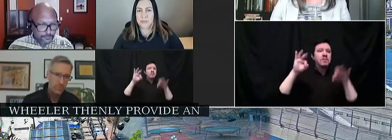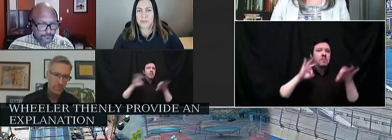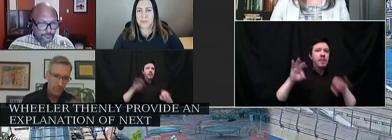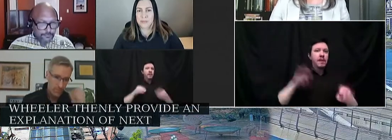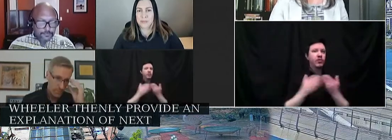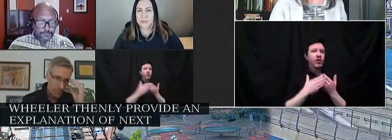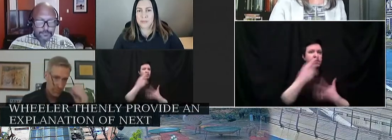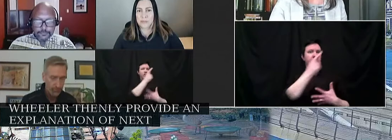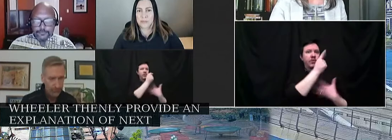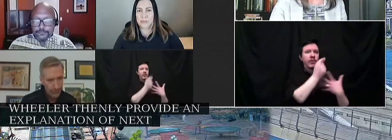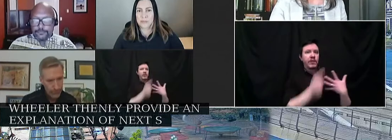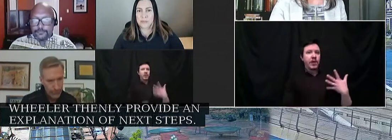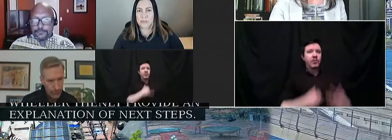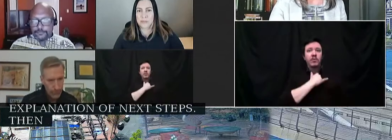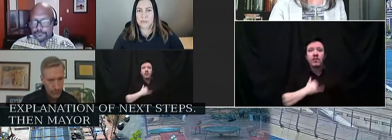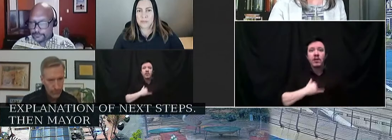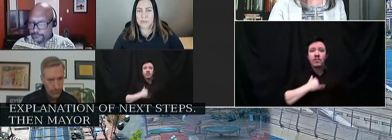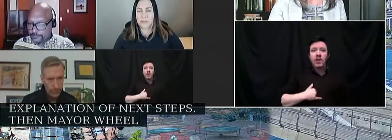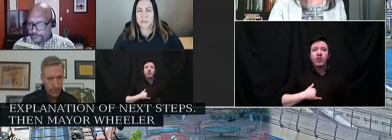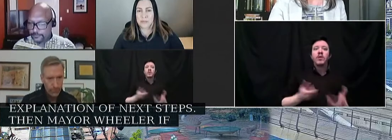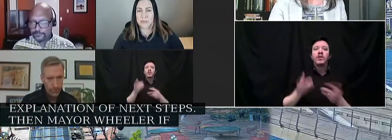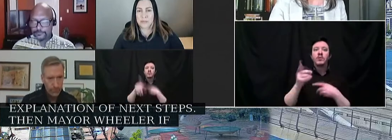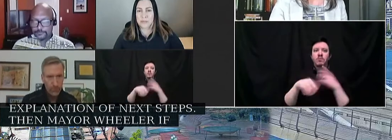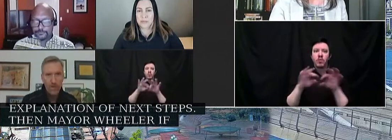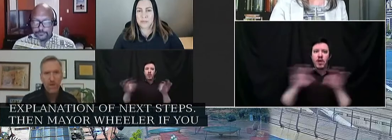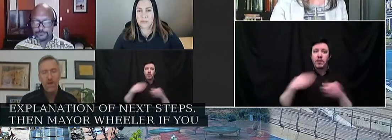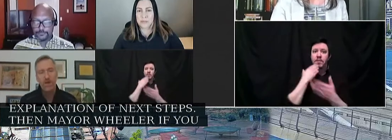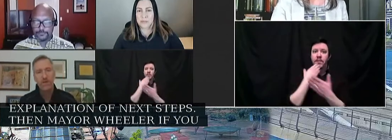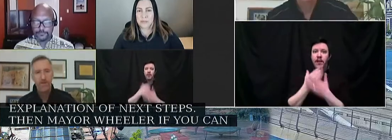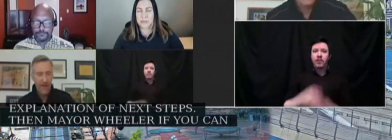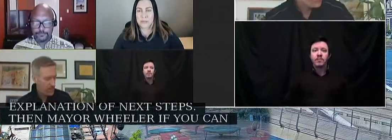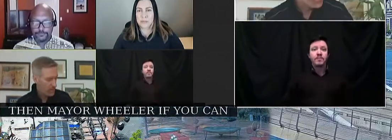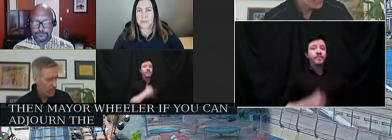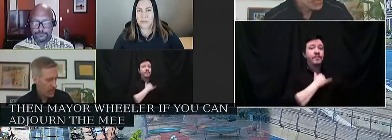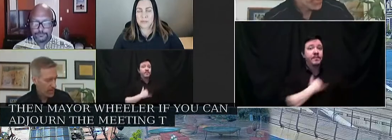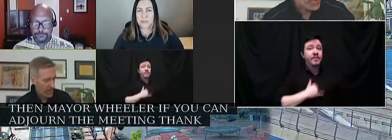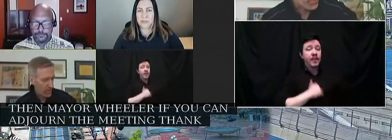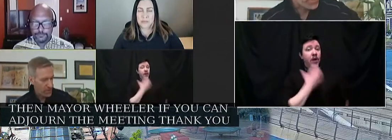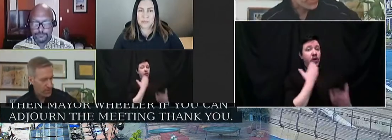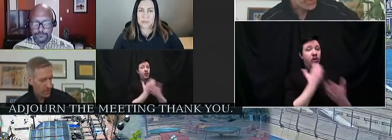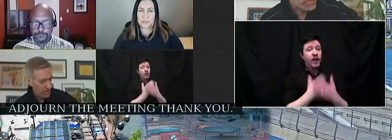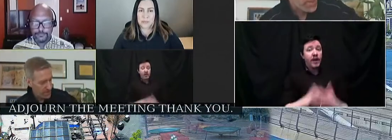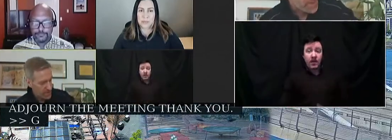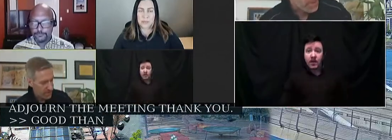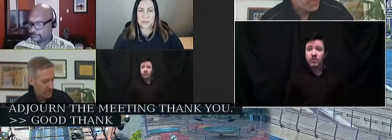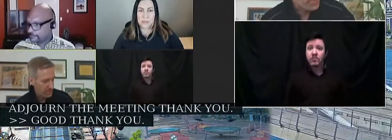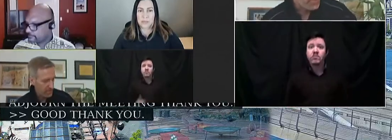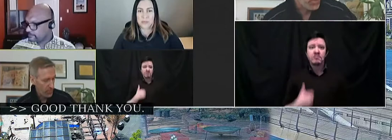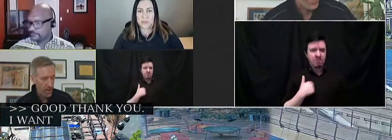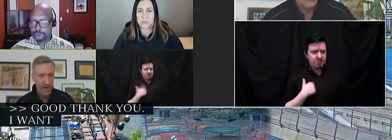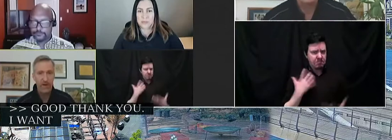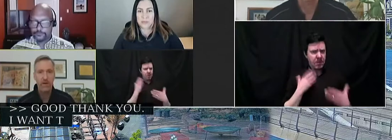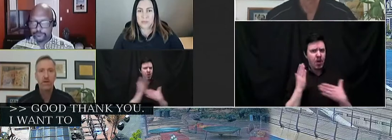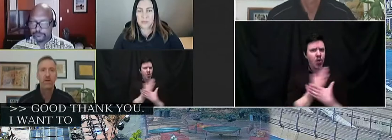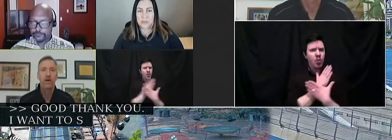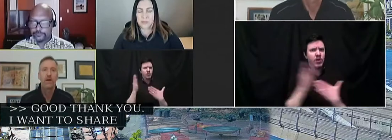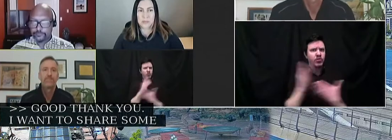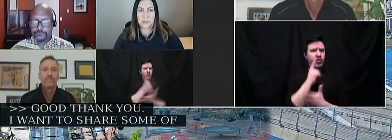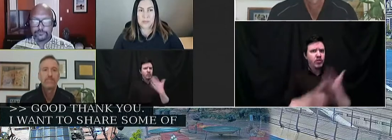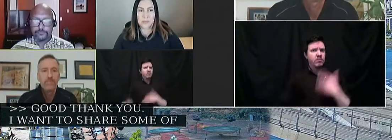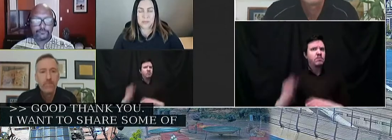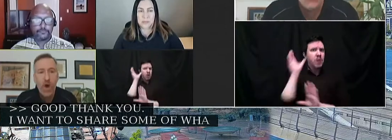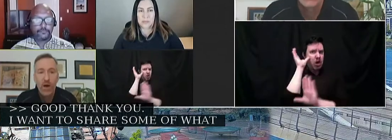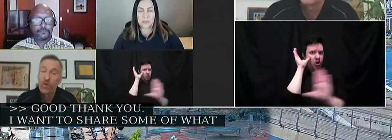Mayor Wheeler if you can adjourn the meeting after that. Thank you. Yeah, good. Thank you. I want to share some of what I've heard.